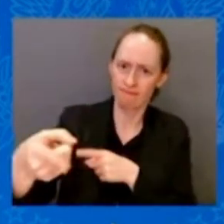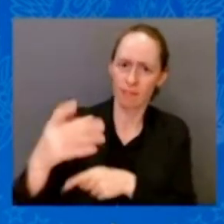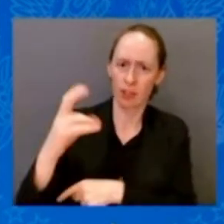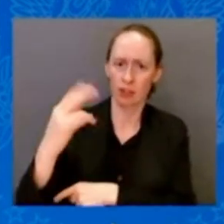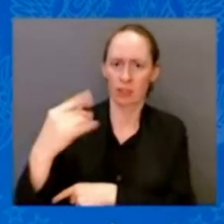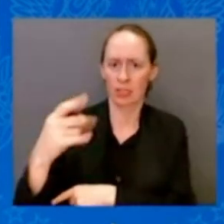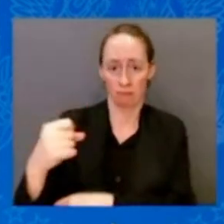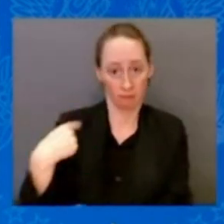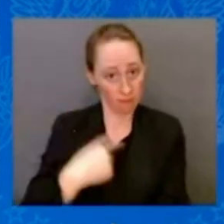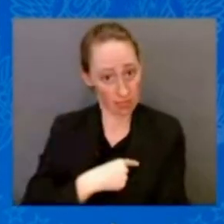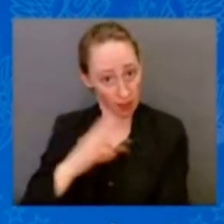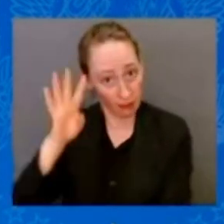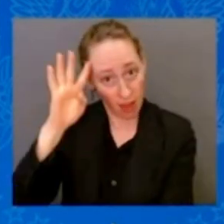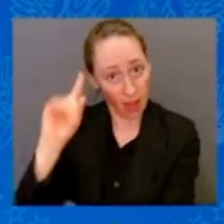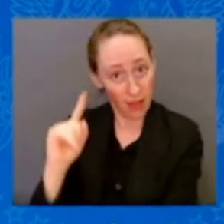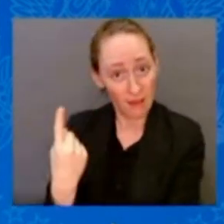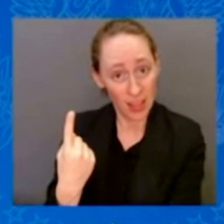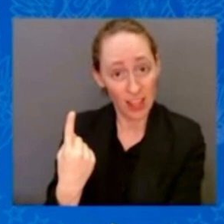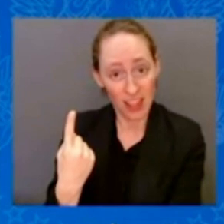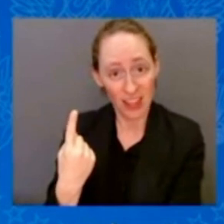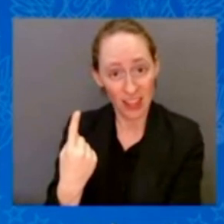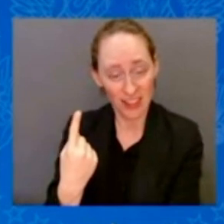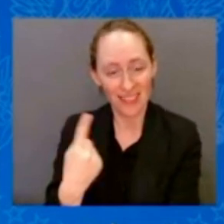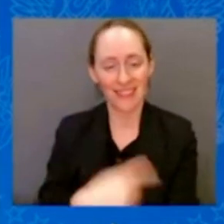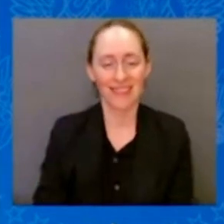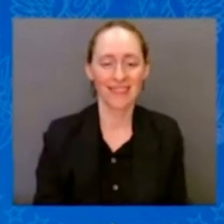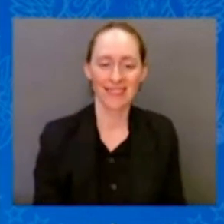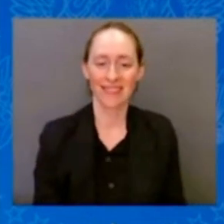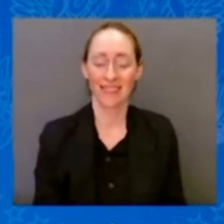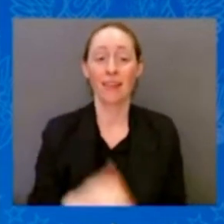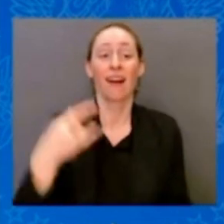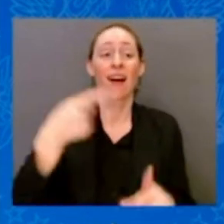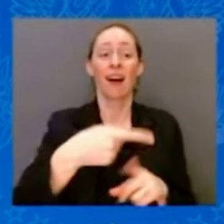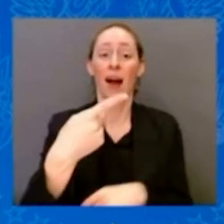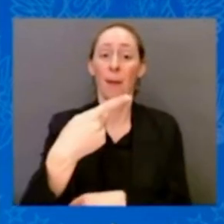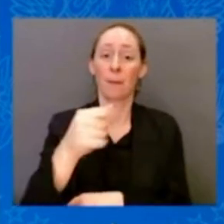families and keep our commitment to all those who found ourselves in real trouble.